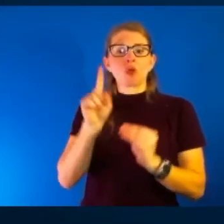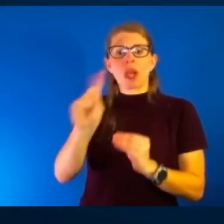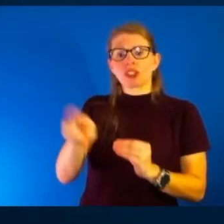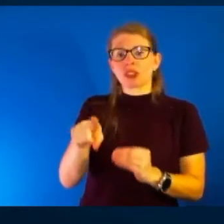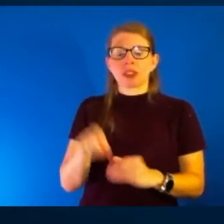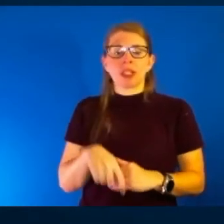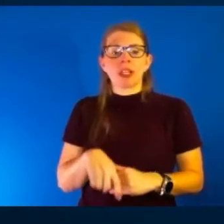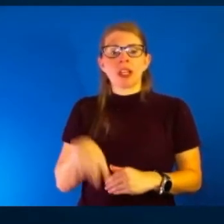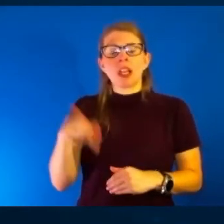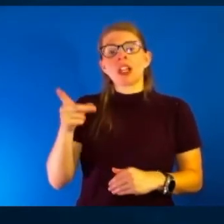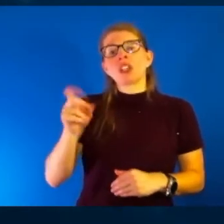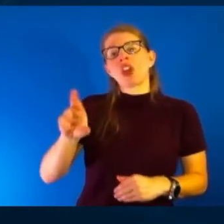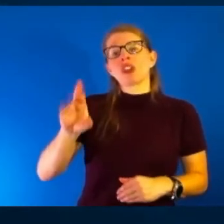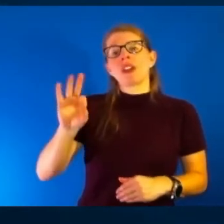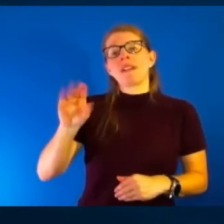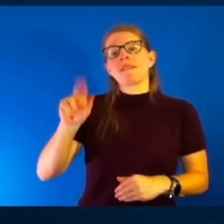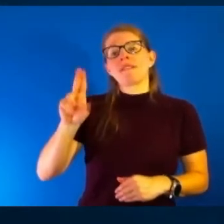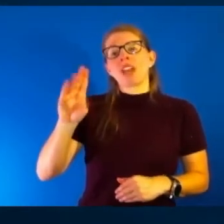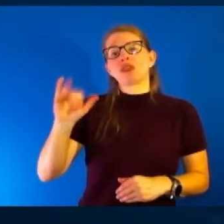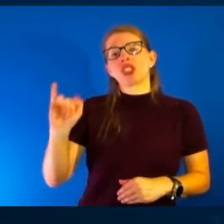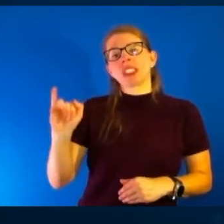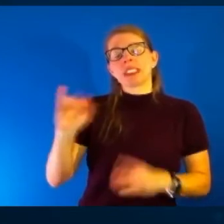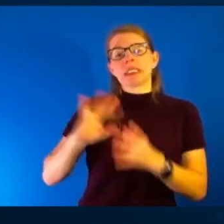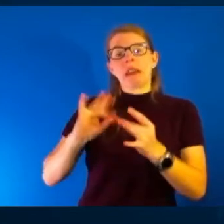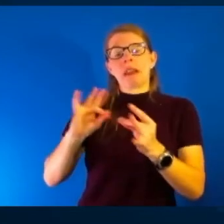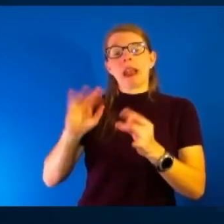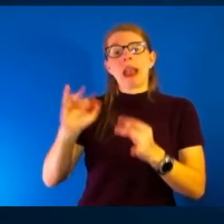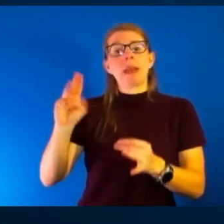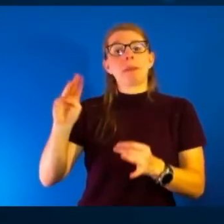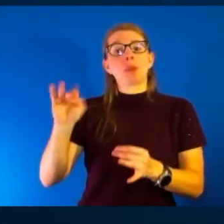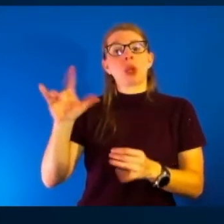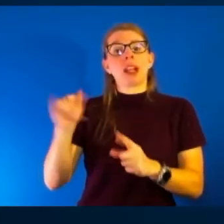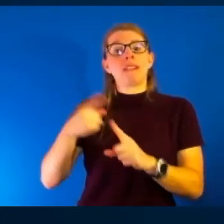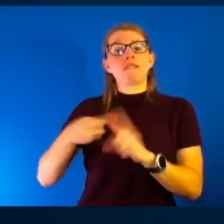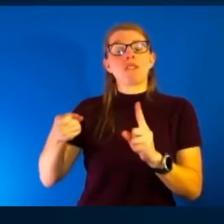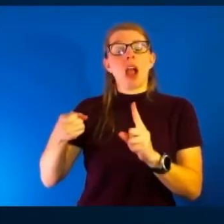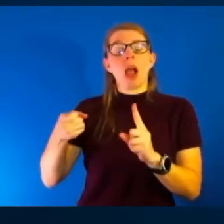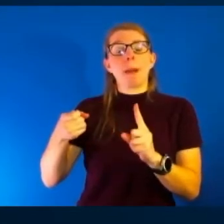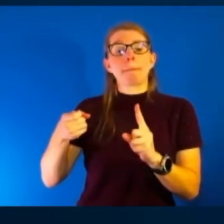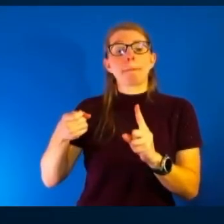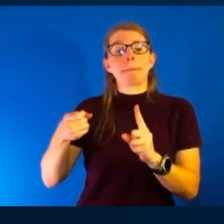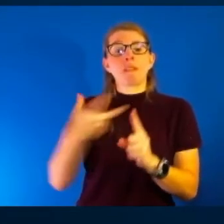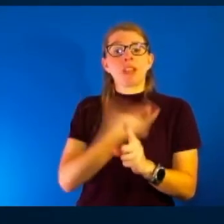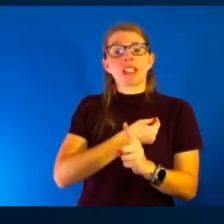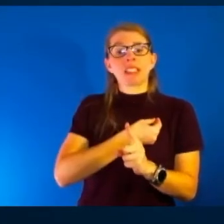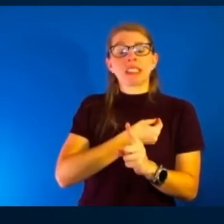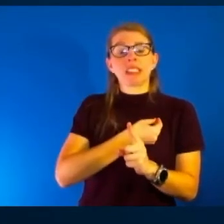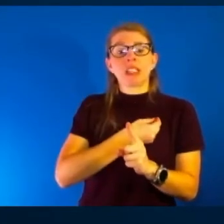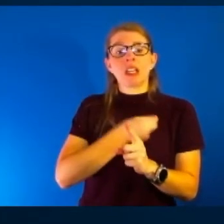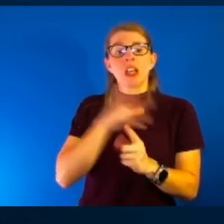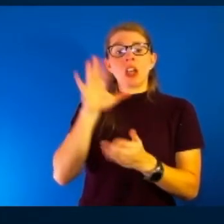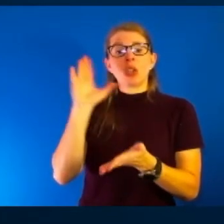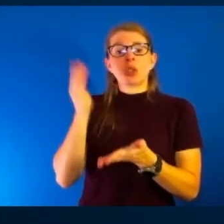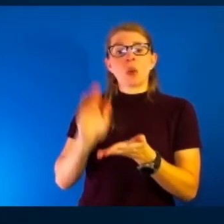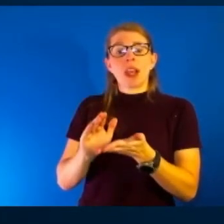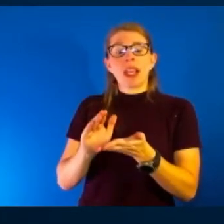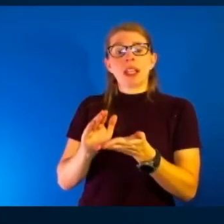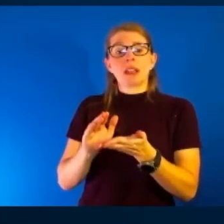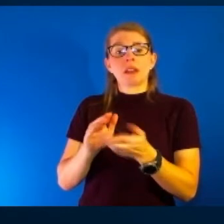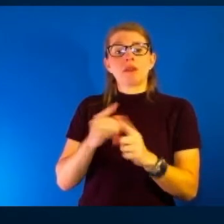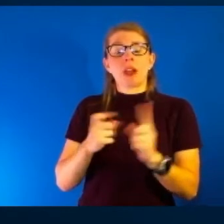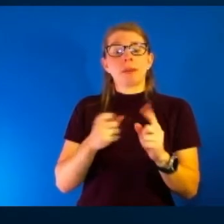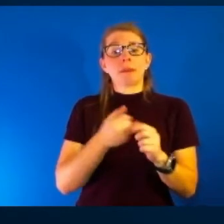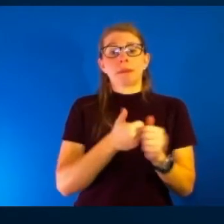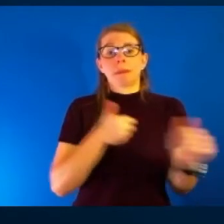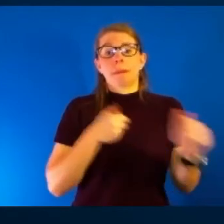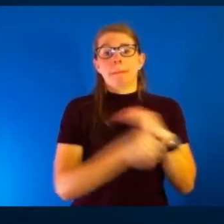Fauci stating in an interview last week that the immunity from the vaccine is waning for infection, hospitalization, and death? He stated he